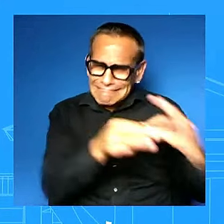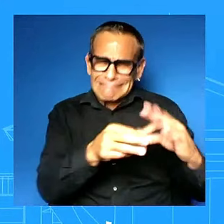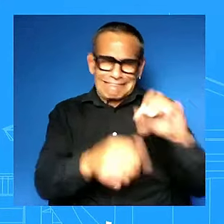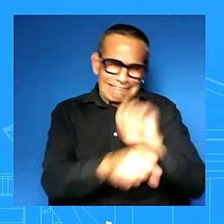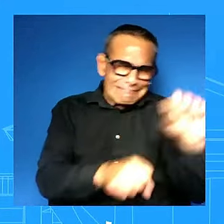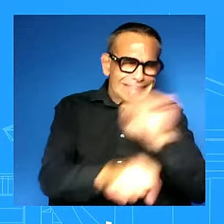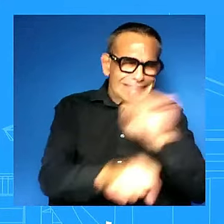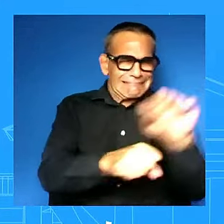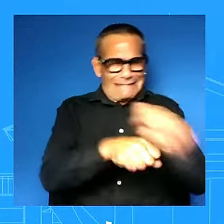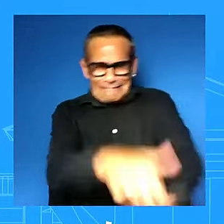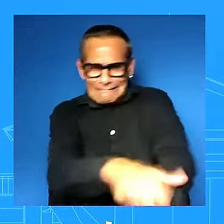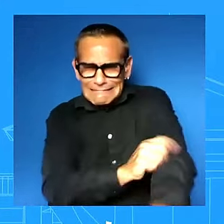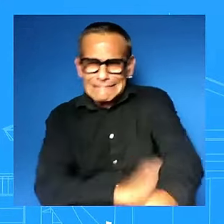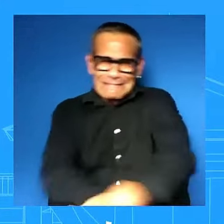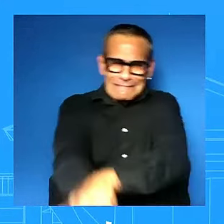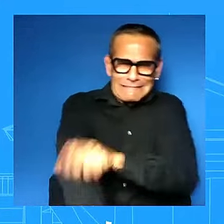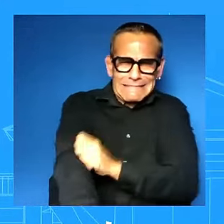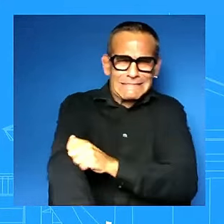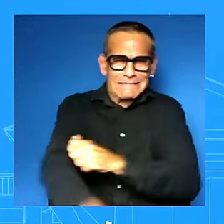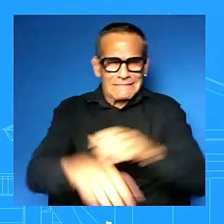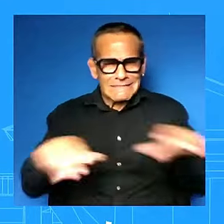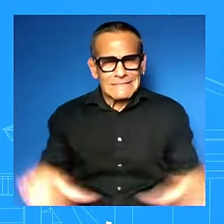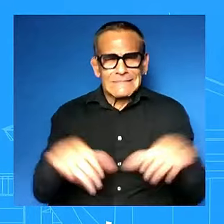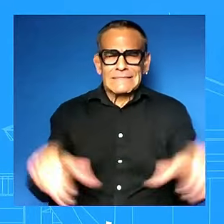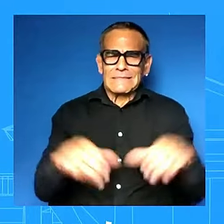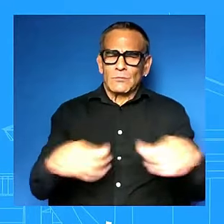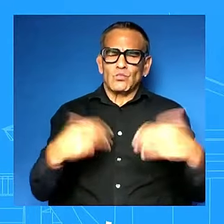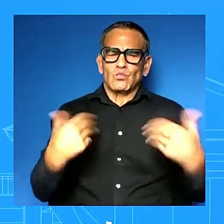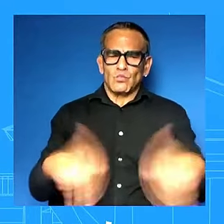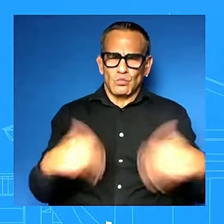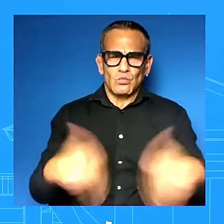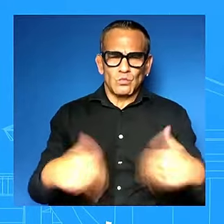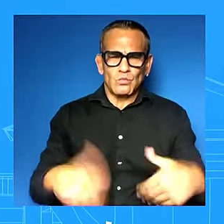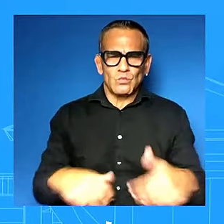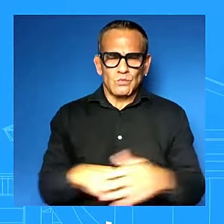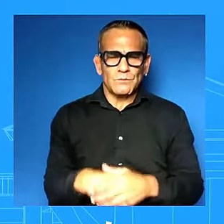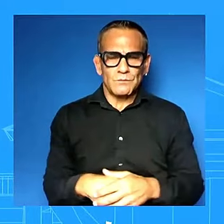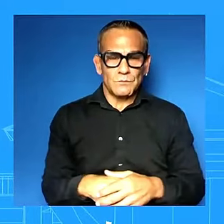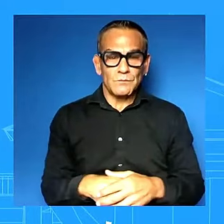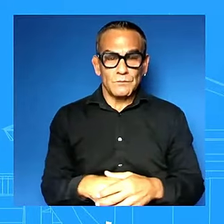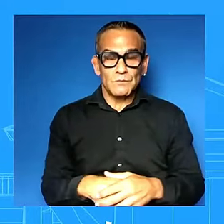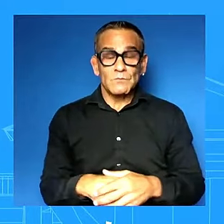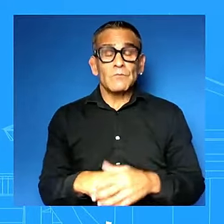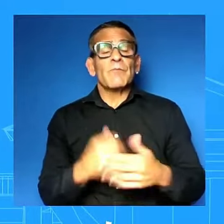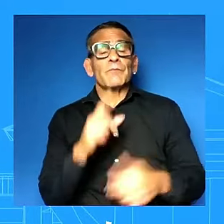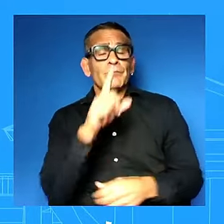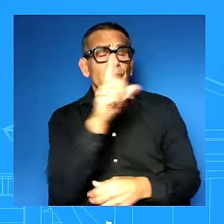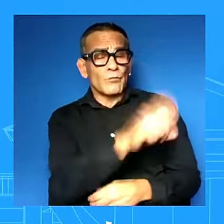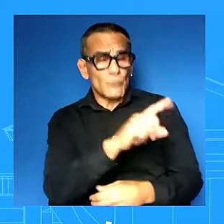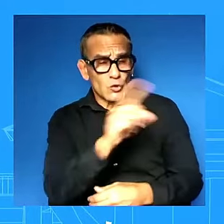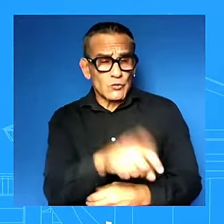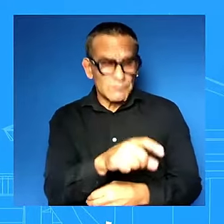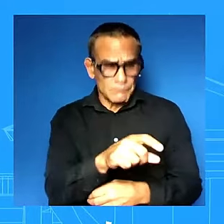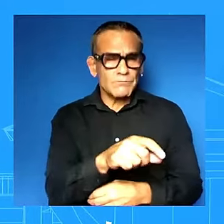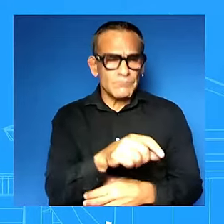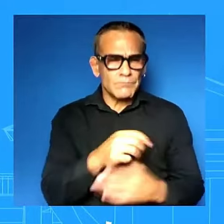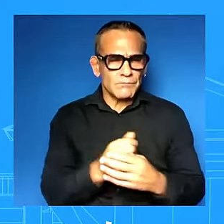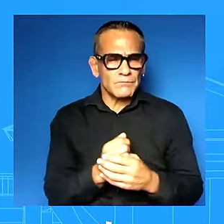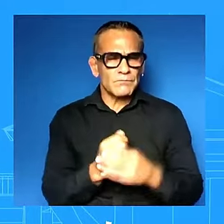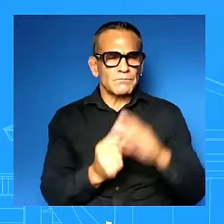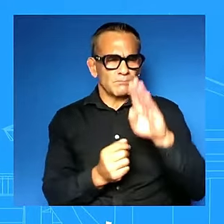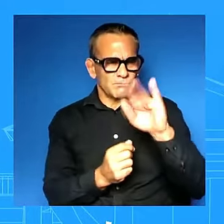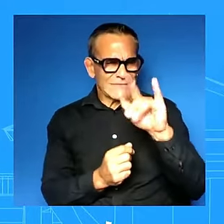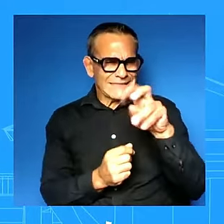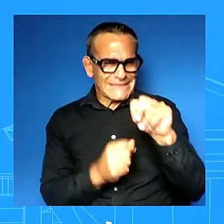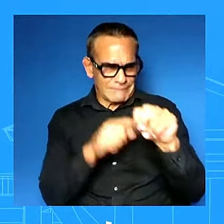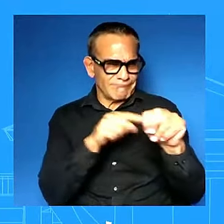and on the optics of the last couple of days president biden has made a personal decision when he has encountered former president trump not to share a handshake